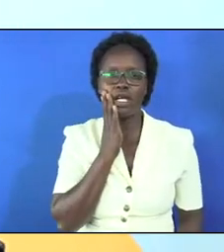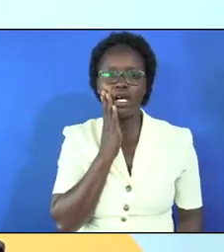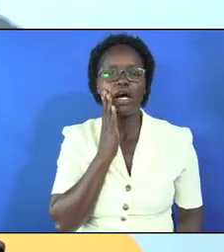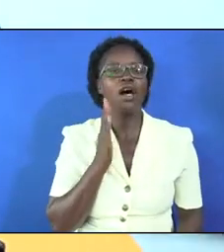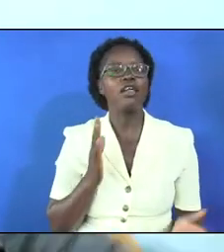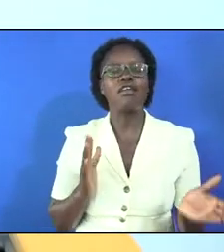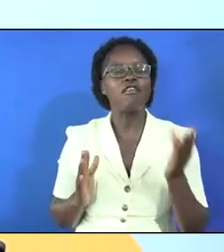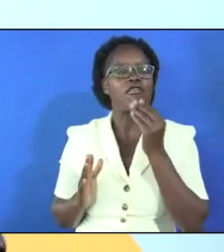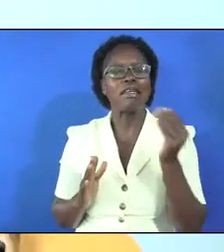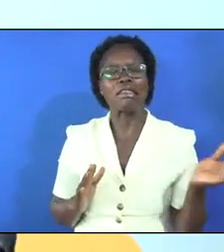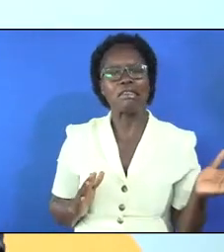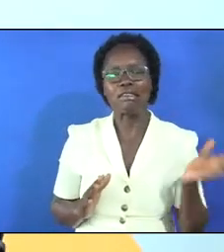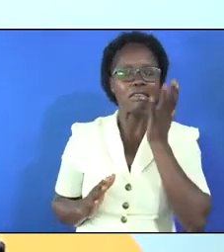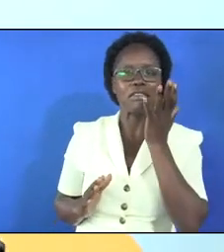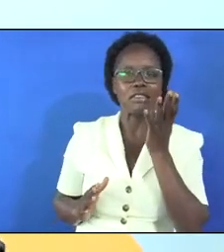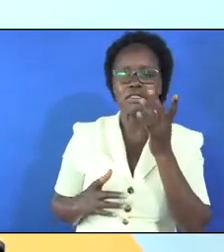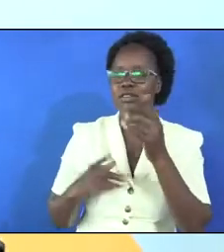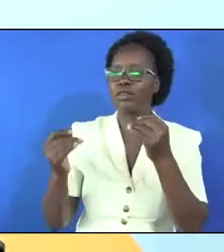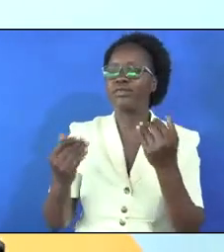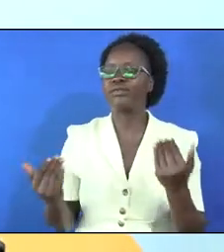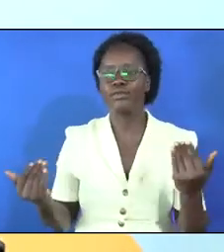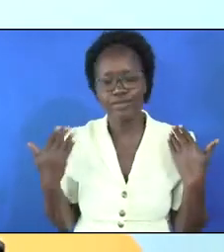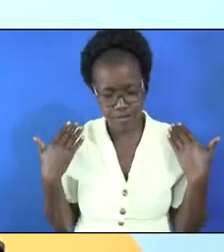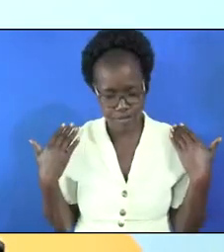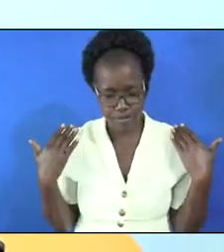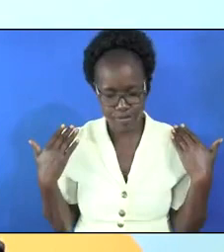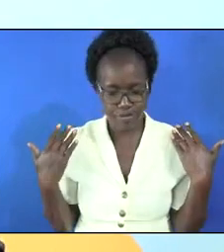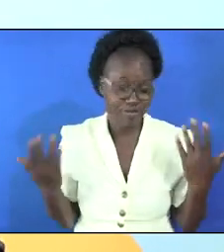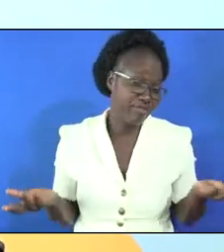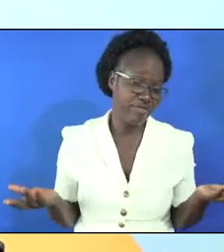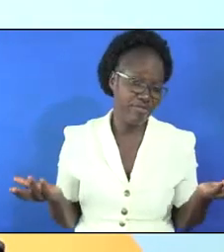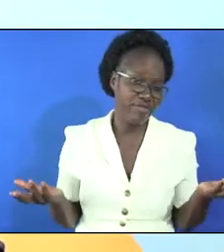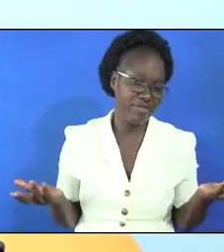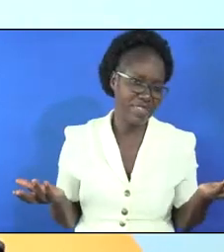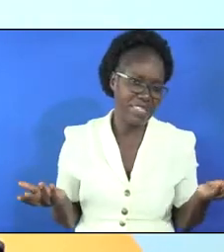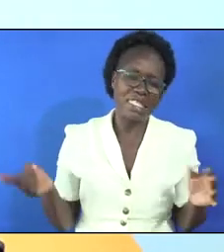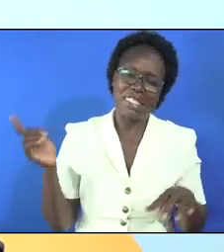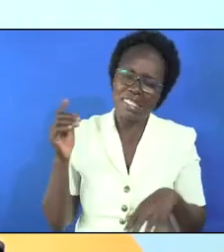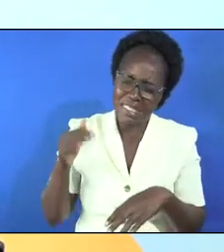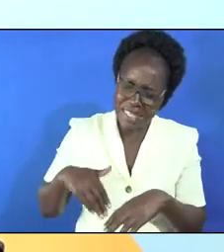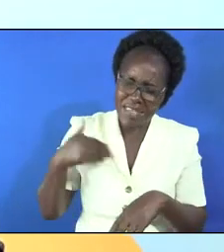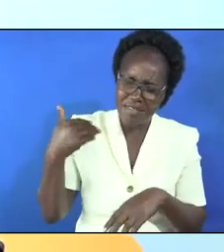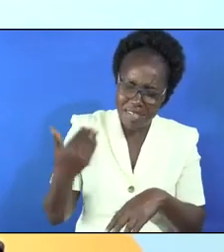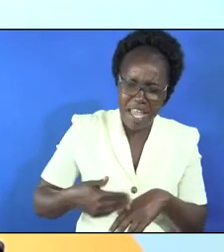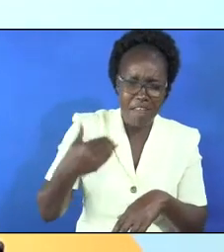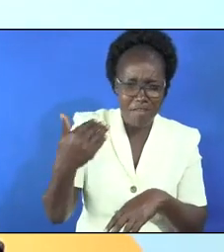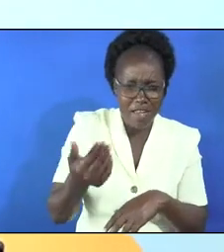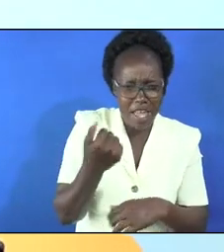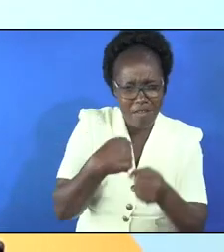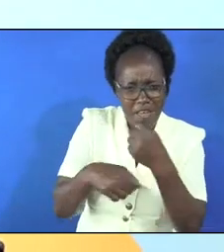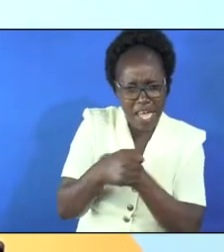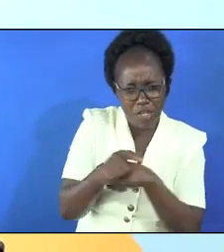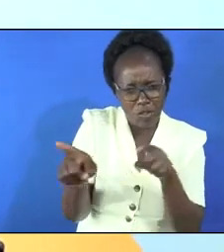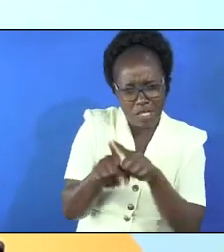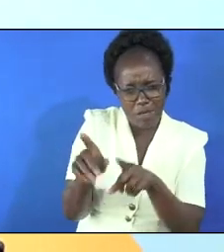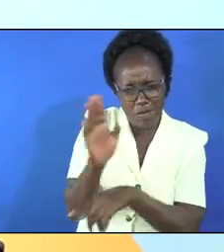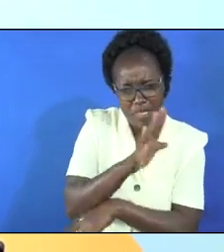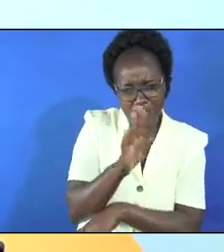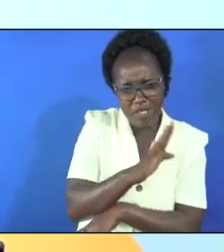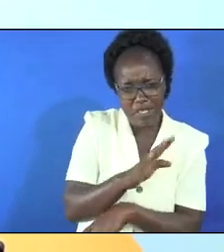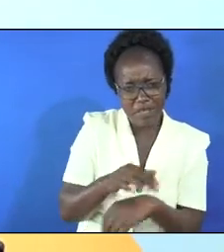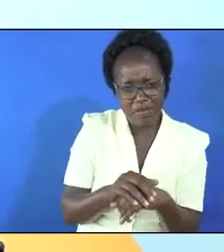slap the father pop and then he goes to sleep every day he was doing that in the evening